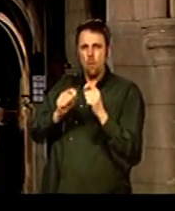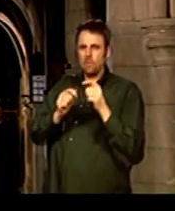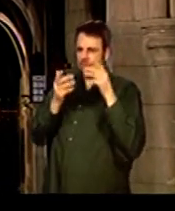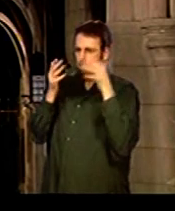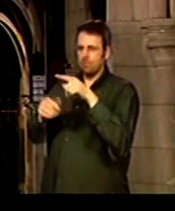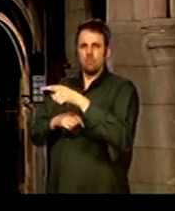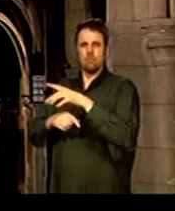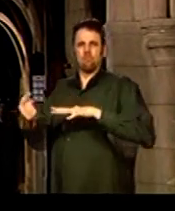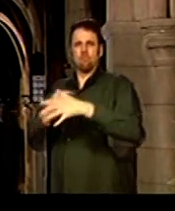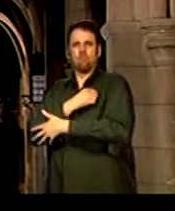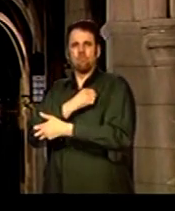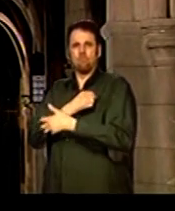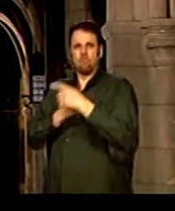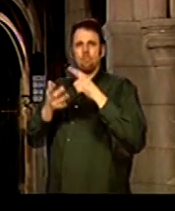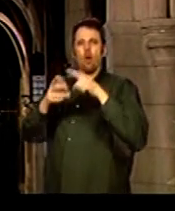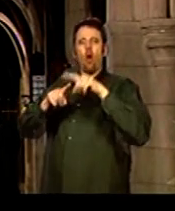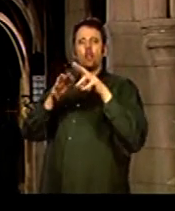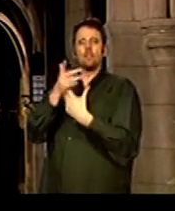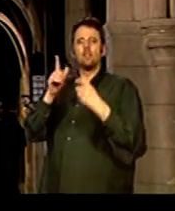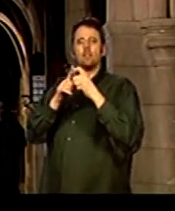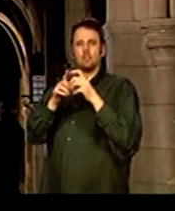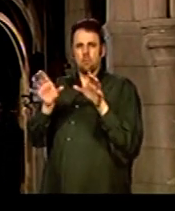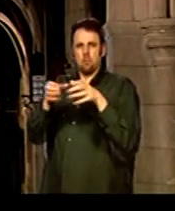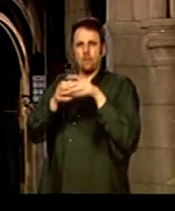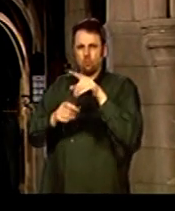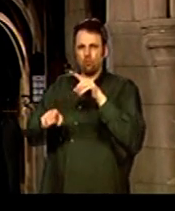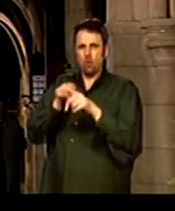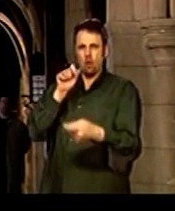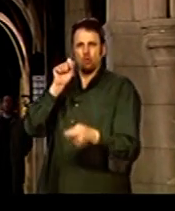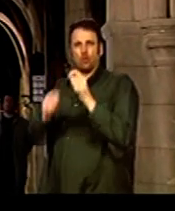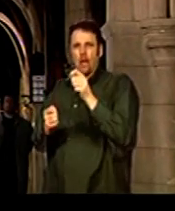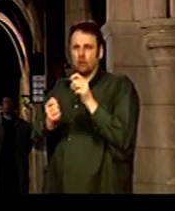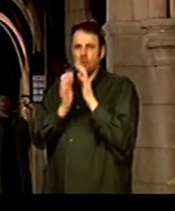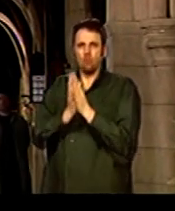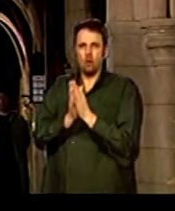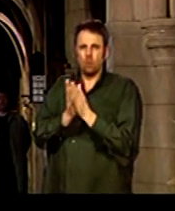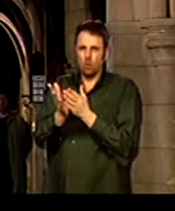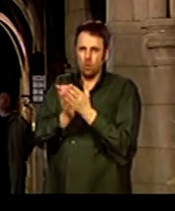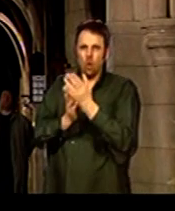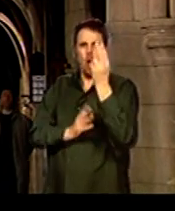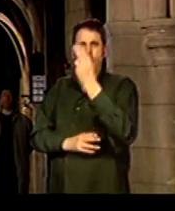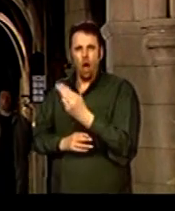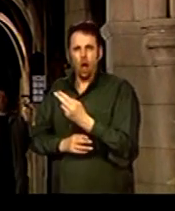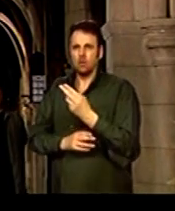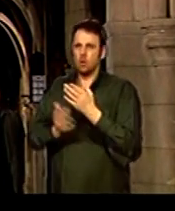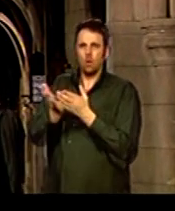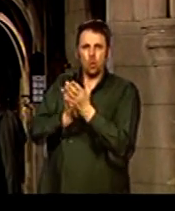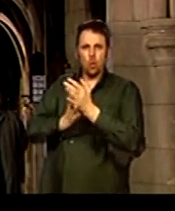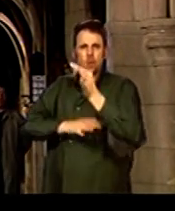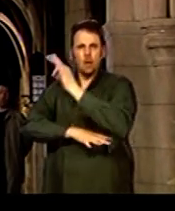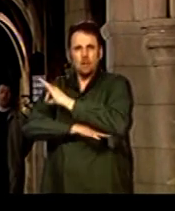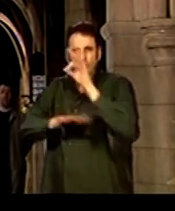reform and with the plight of the poor. The Oxford movement tried to transform